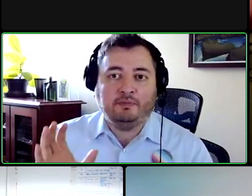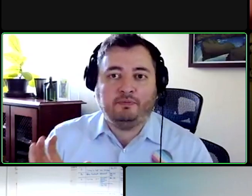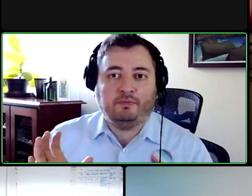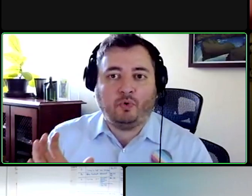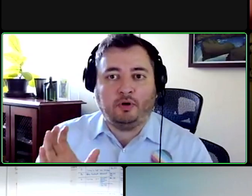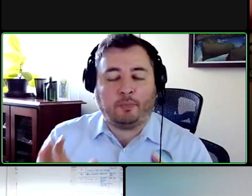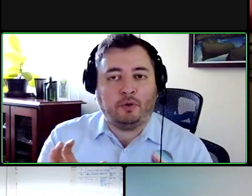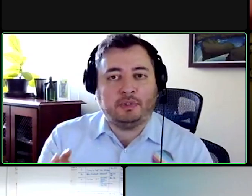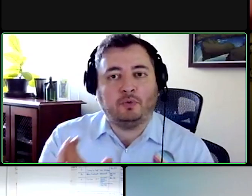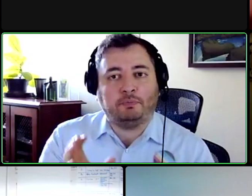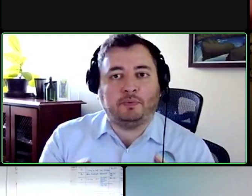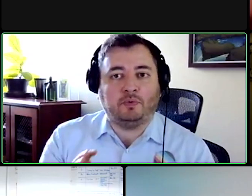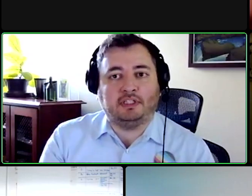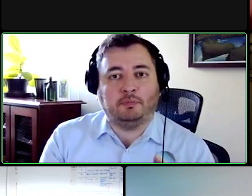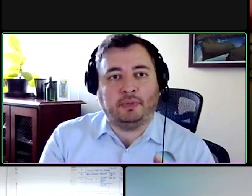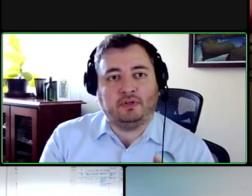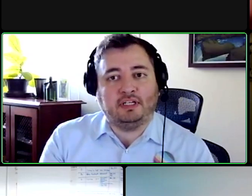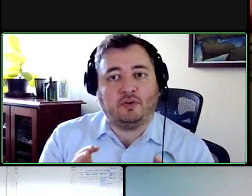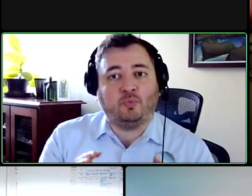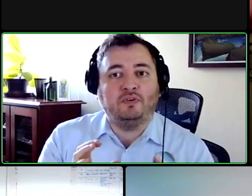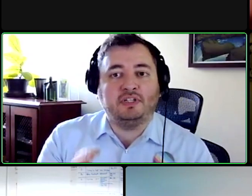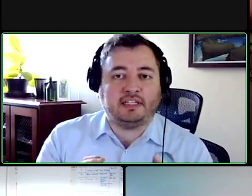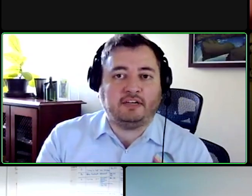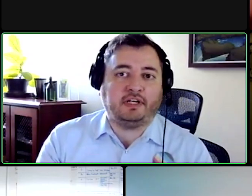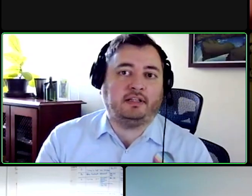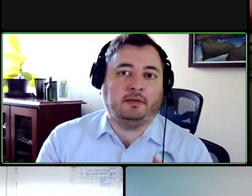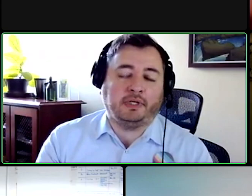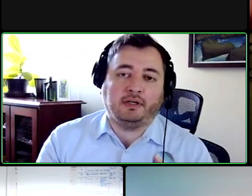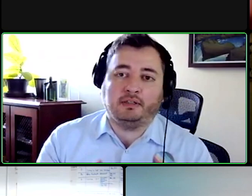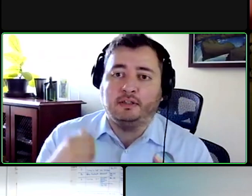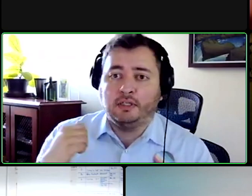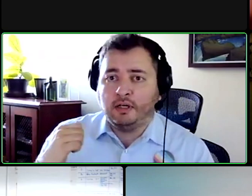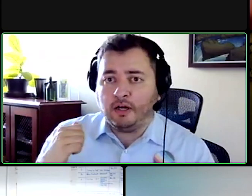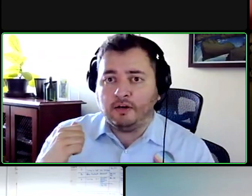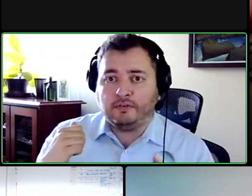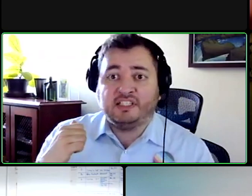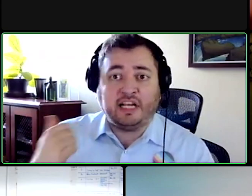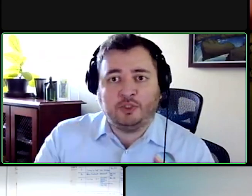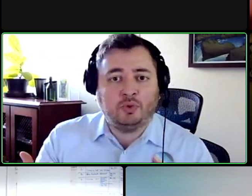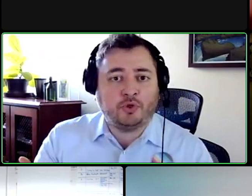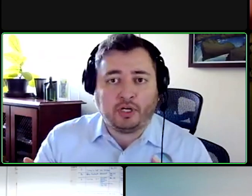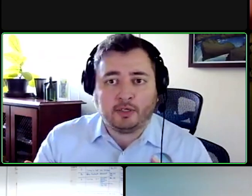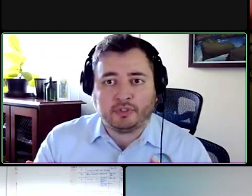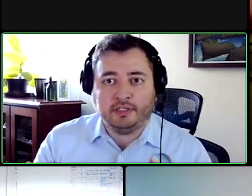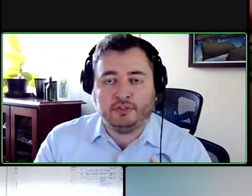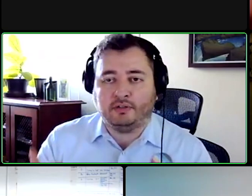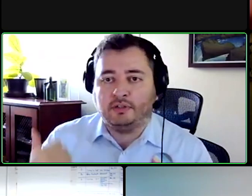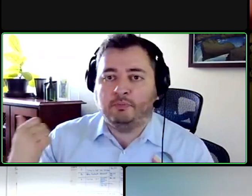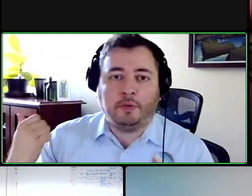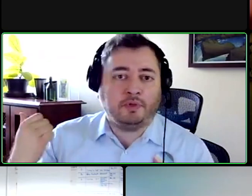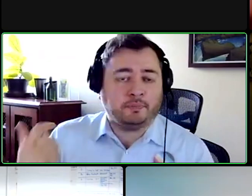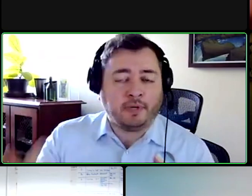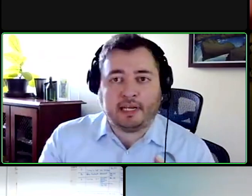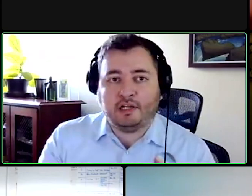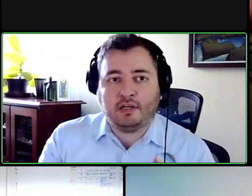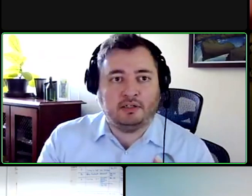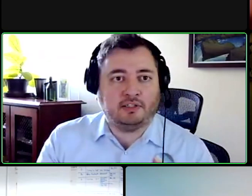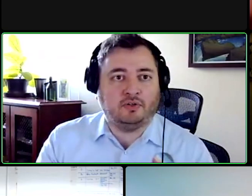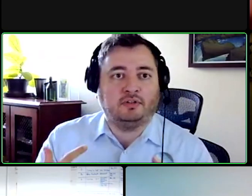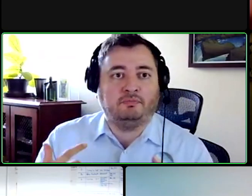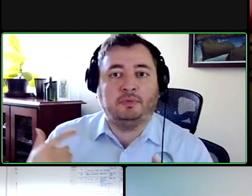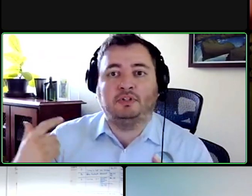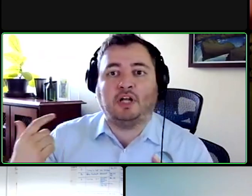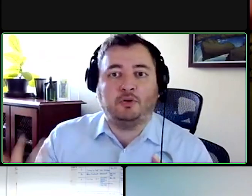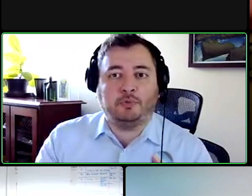time for appointments for people with disability is a very significant thing because of schedule transportation maybe there's medication